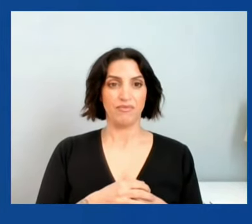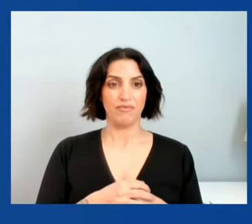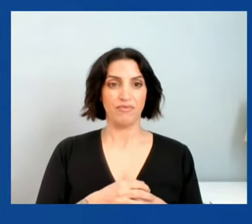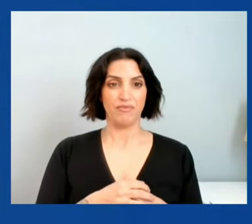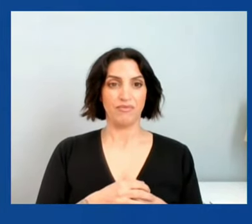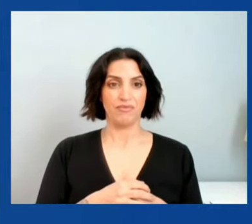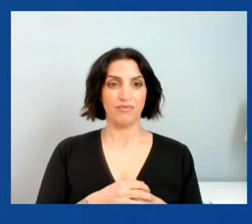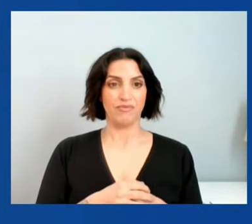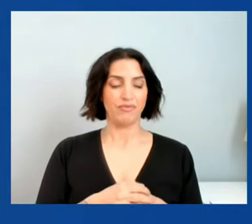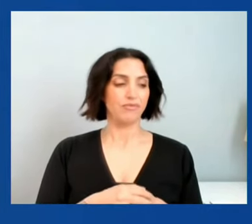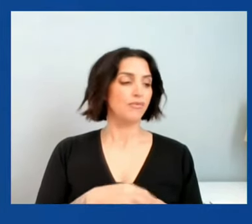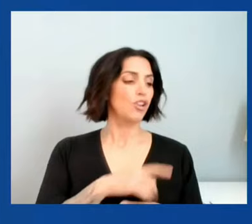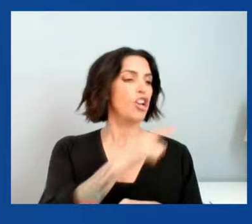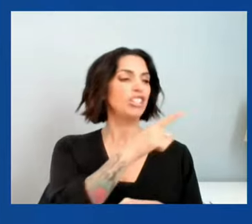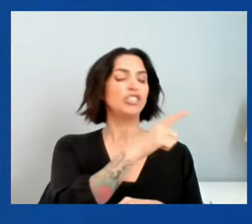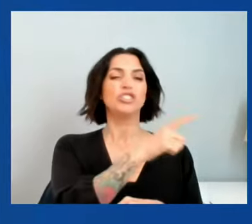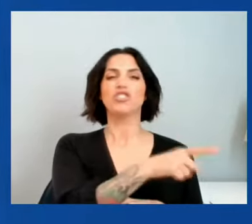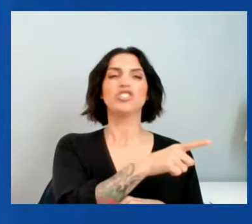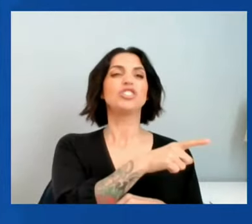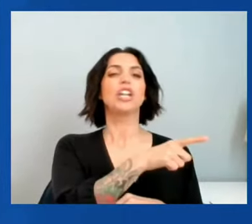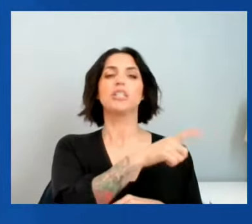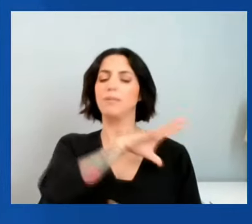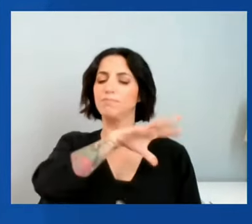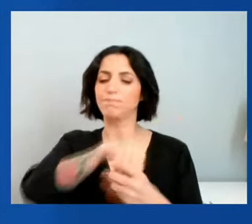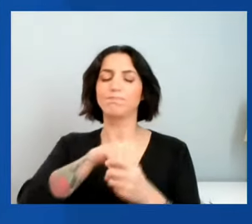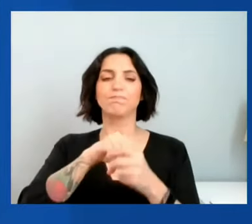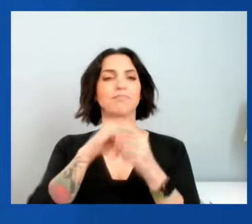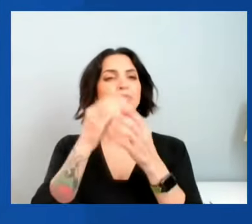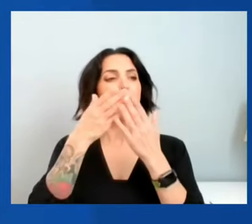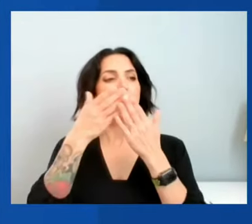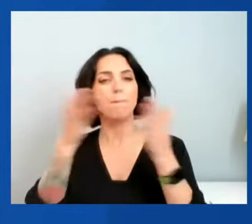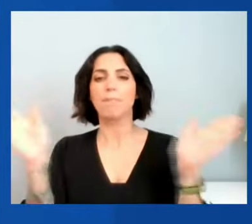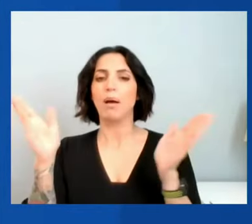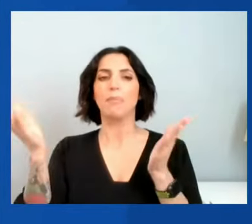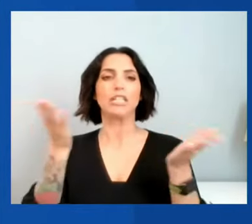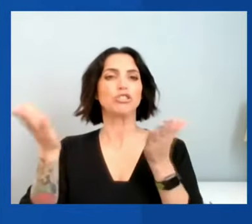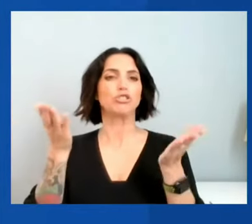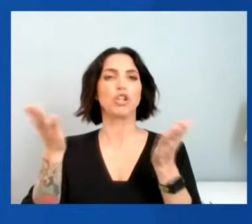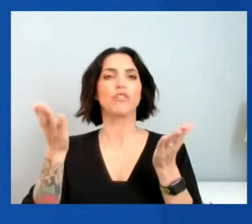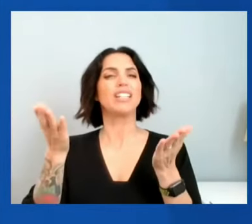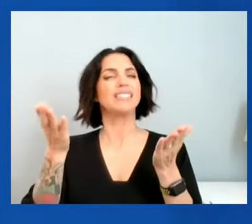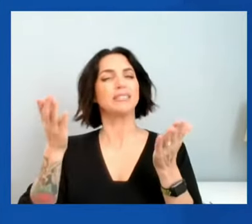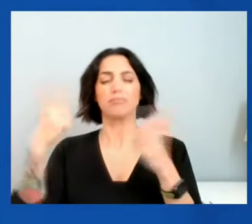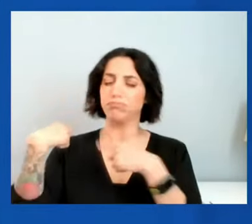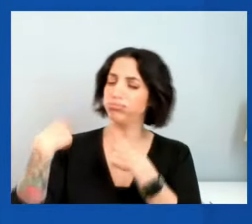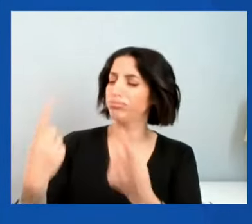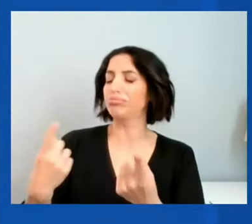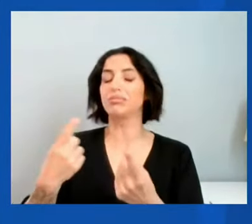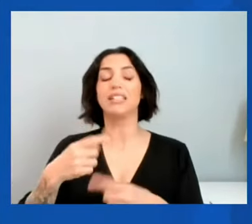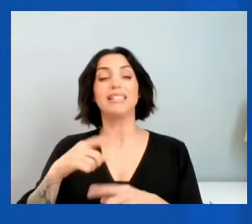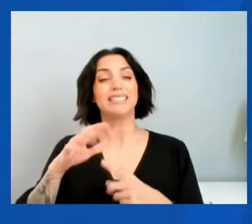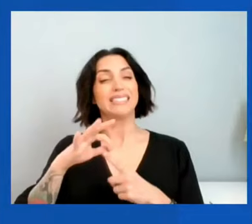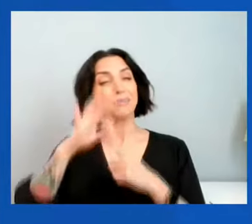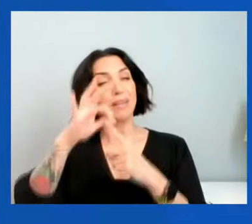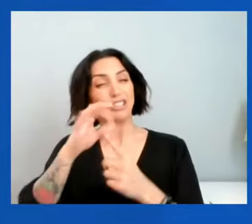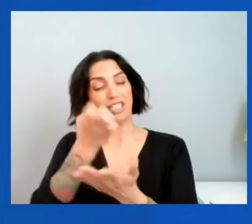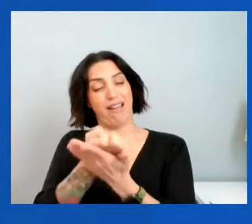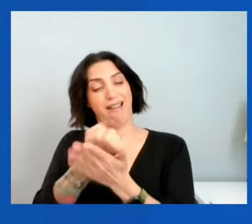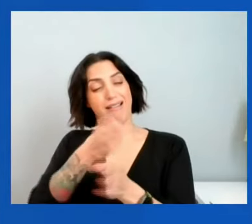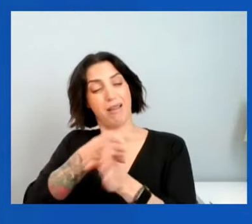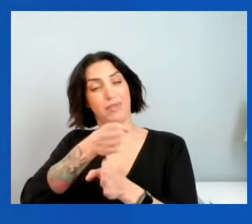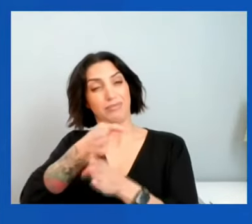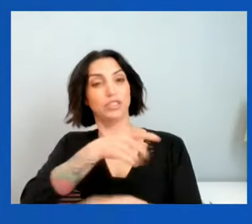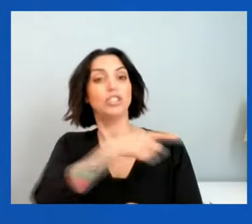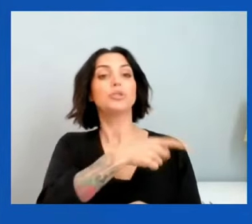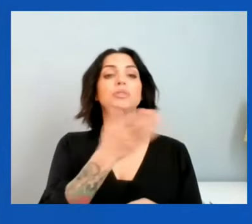in the economic realm of this country. She was the 15th chair of the US Federal Reserve.